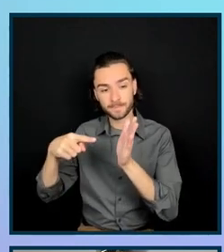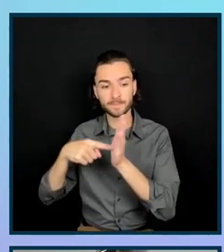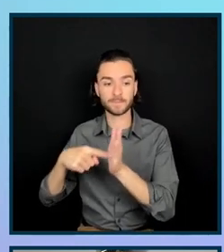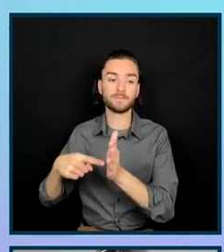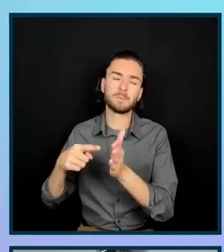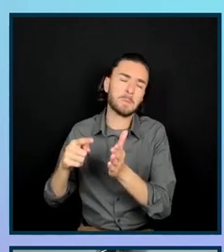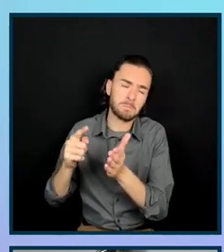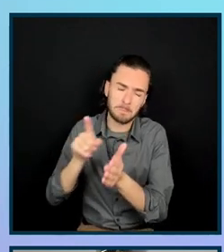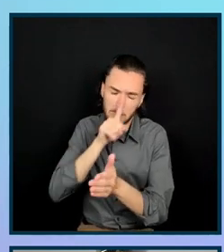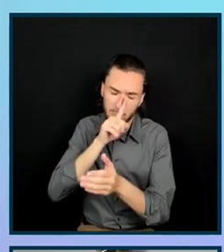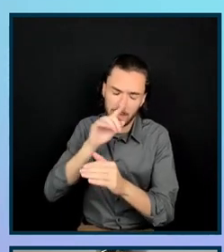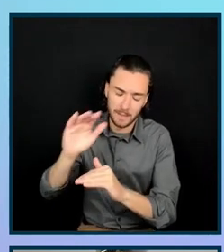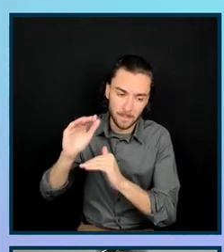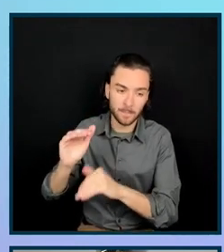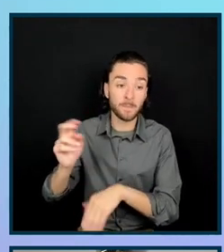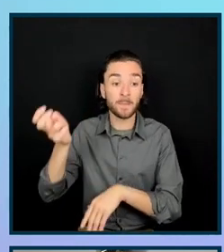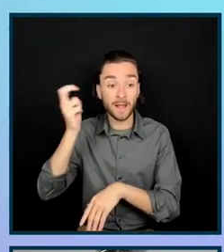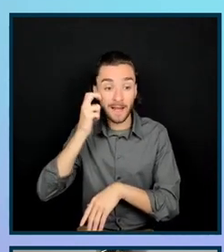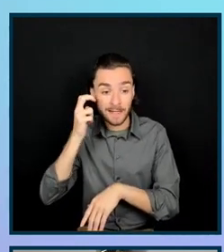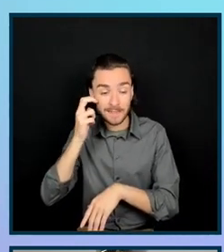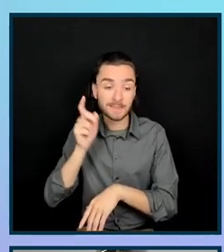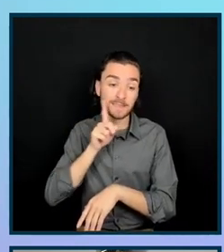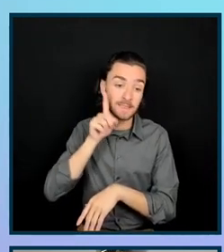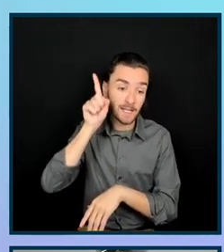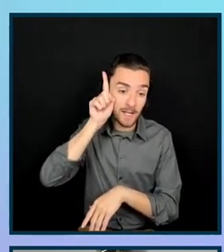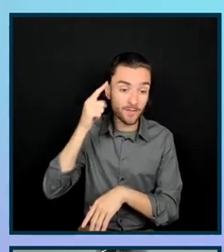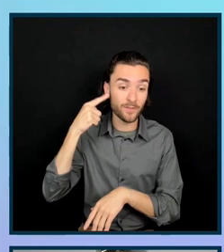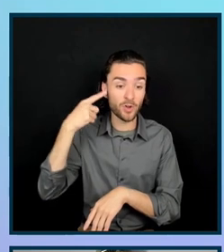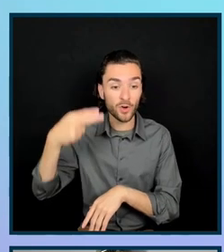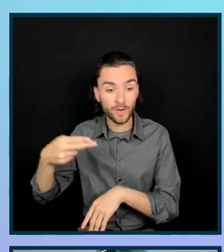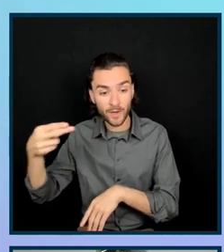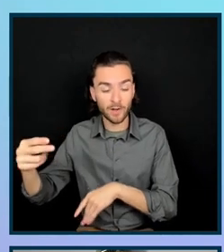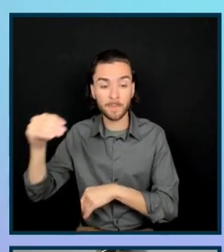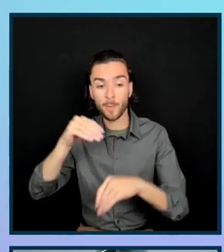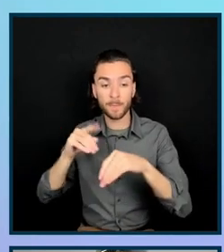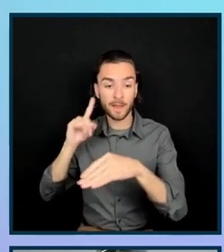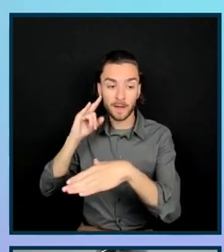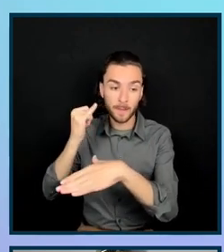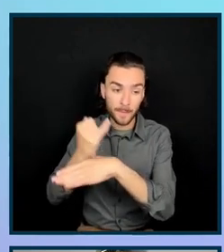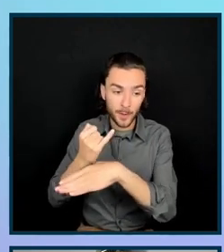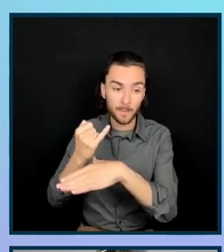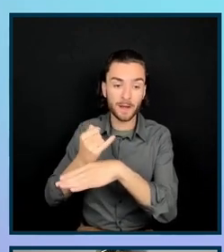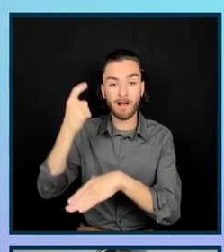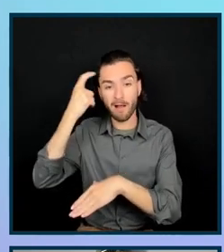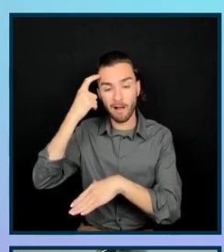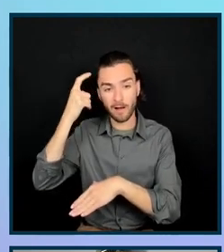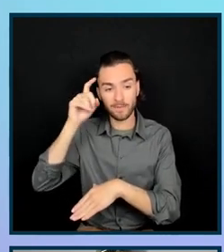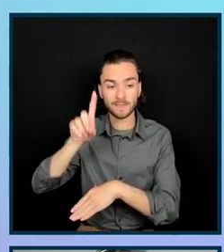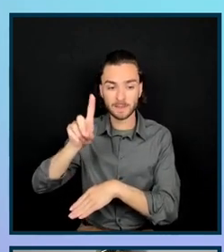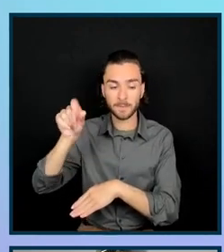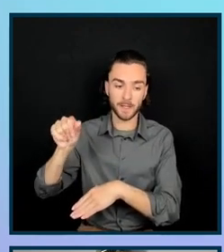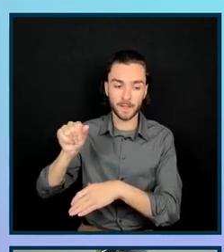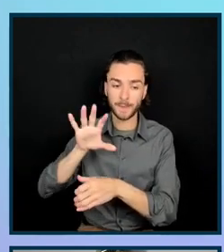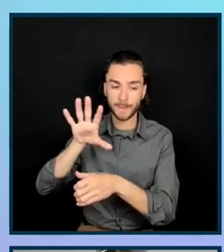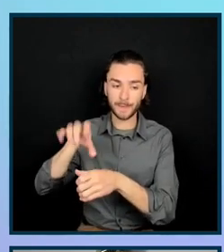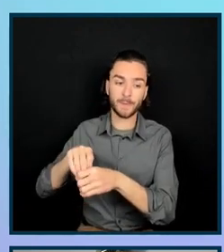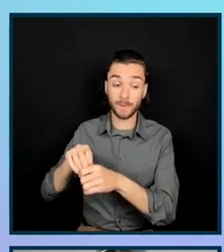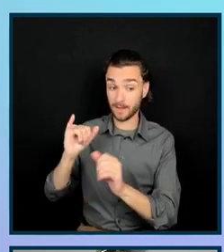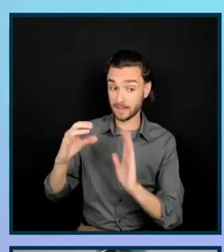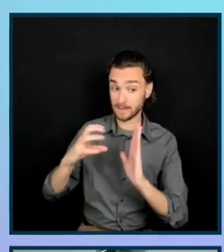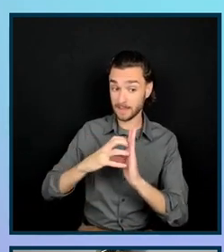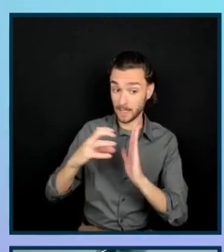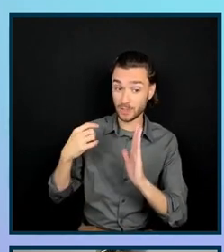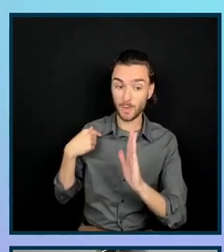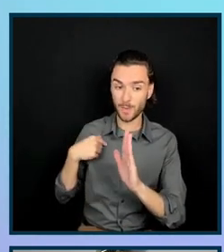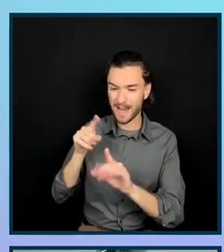certainly not limited to blindness, deaf or hard of hearing, mobility impairments, and cognitive disabilities. In this section, we are